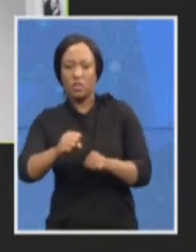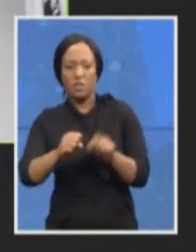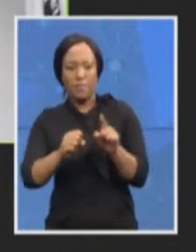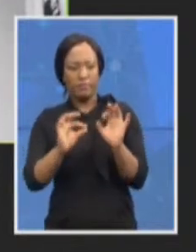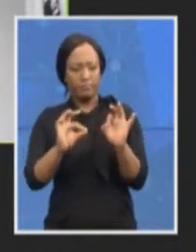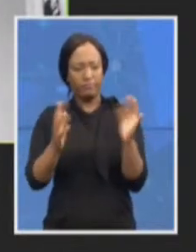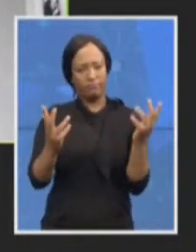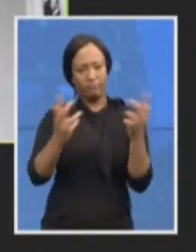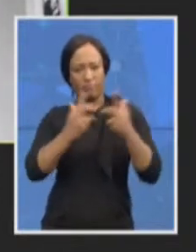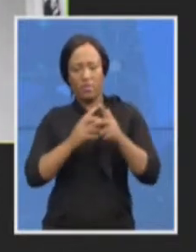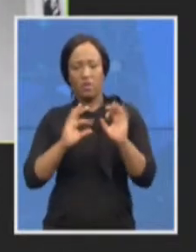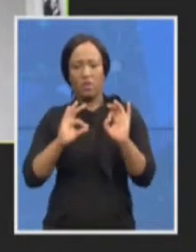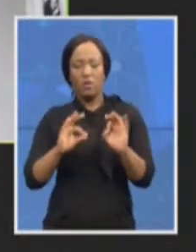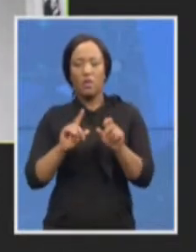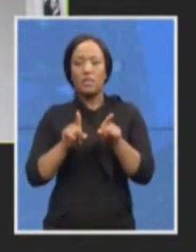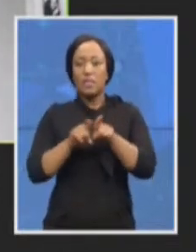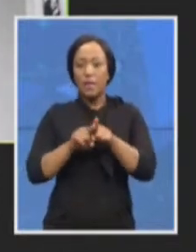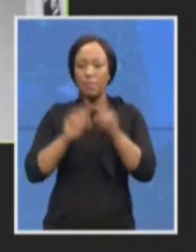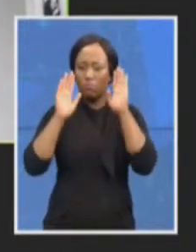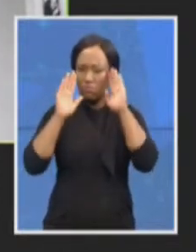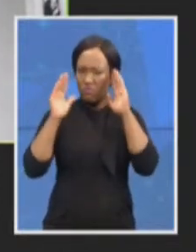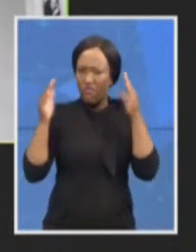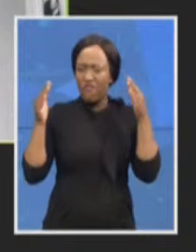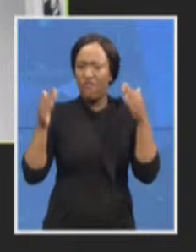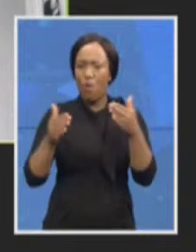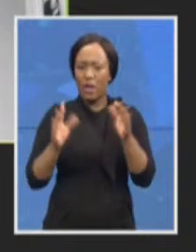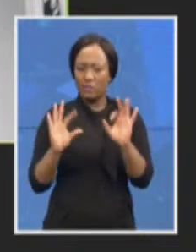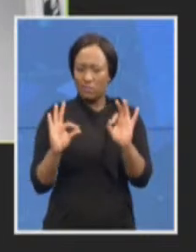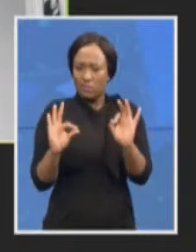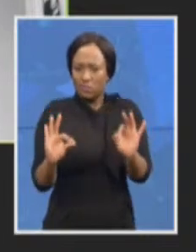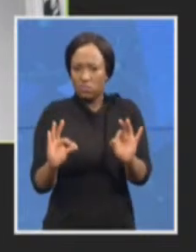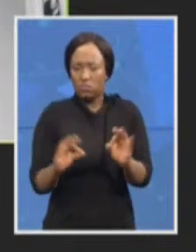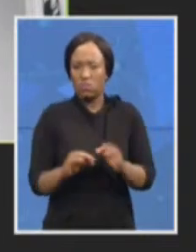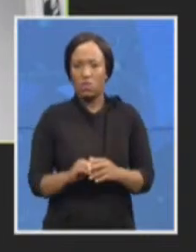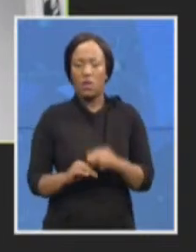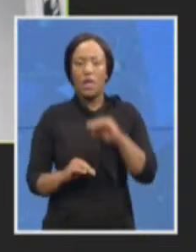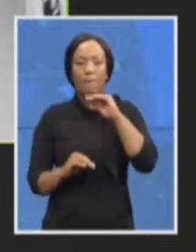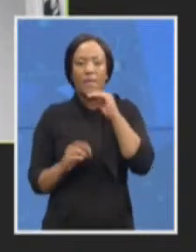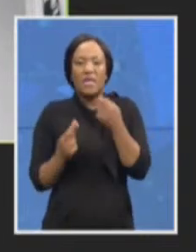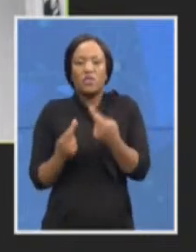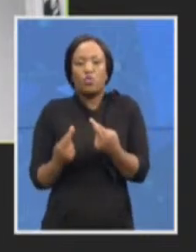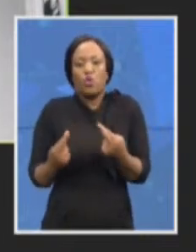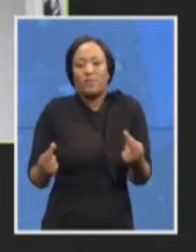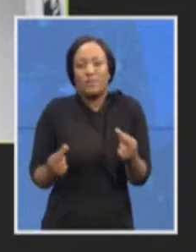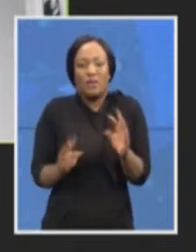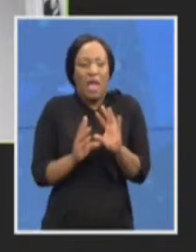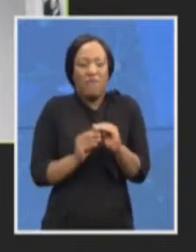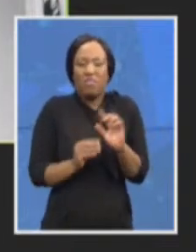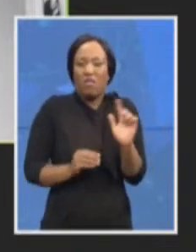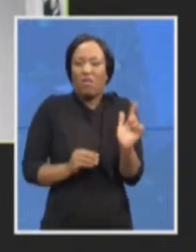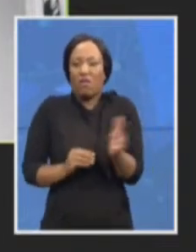We will never have all the resources that we need, but we need to be able to prioritize for impact.